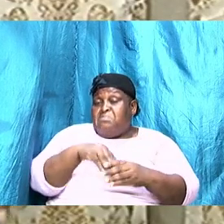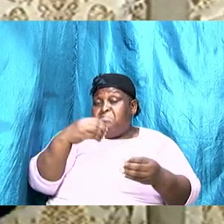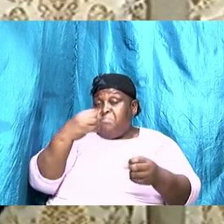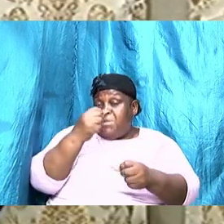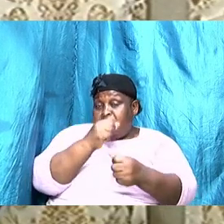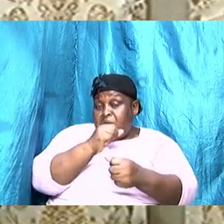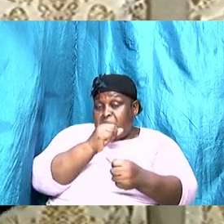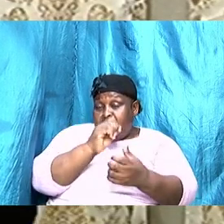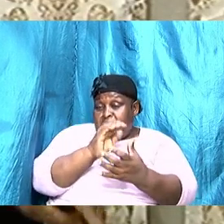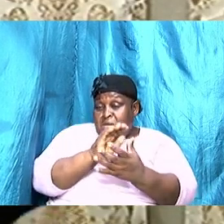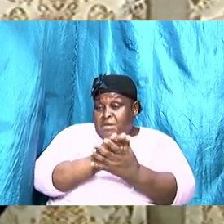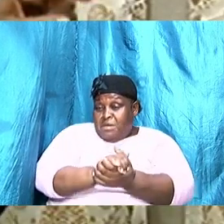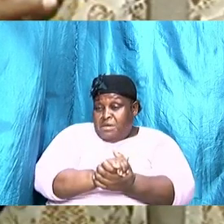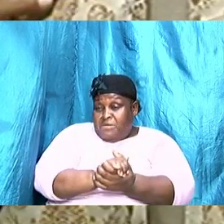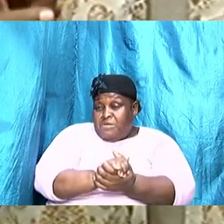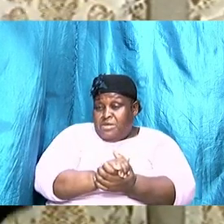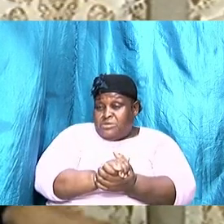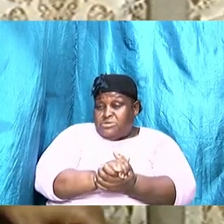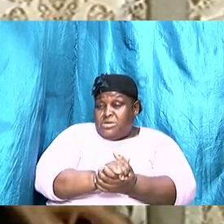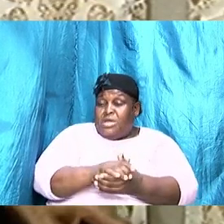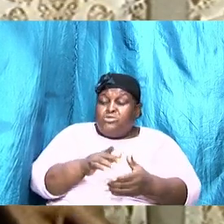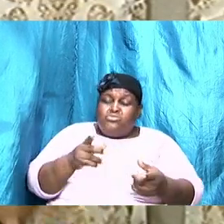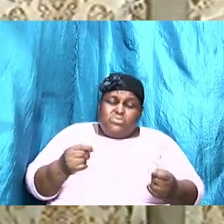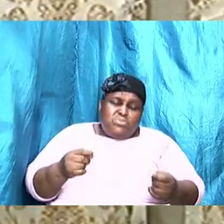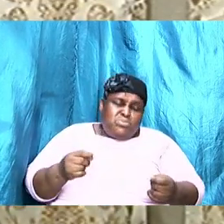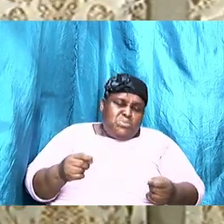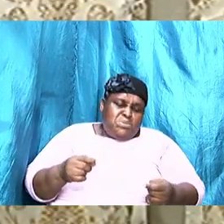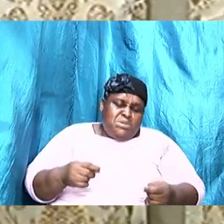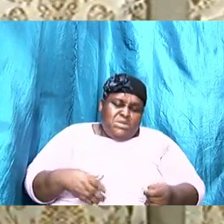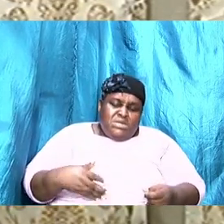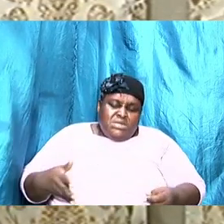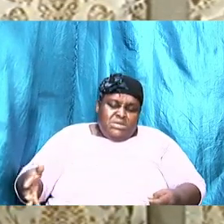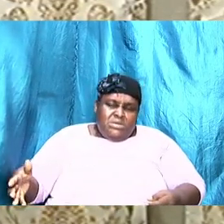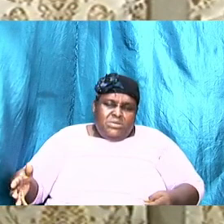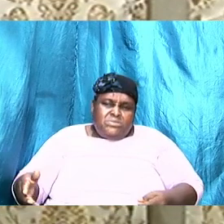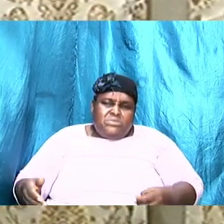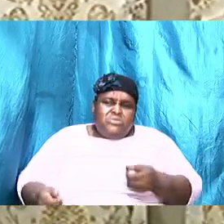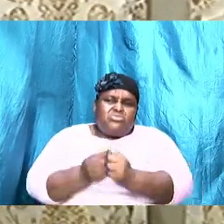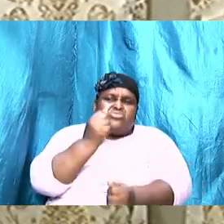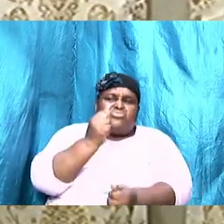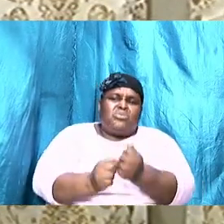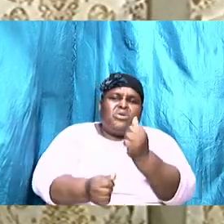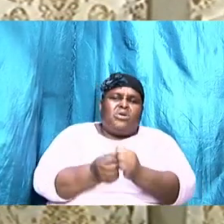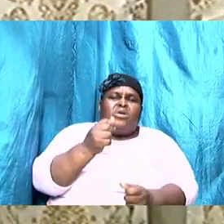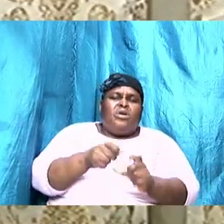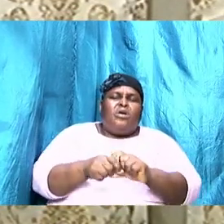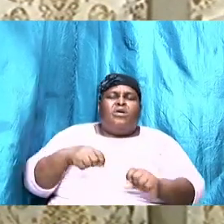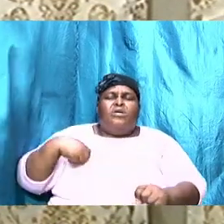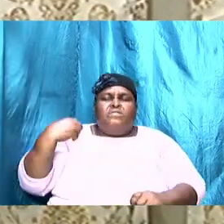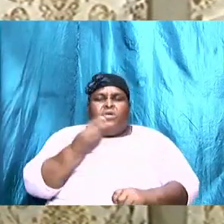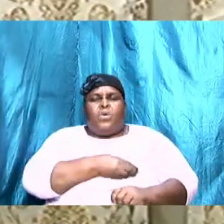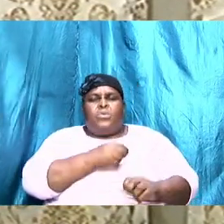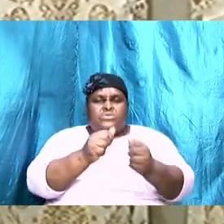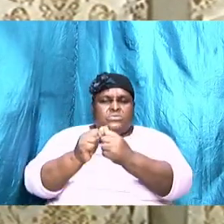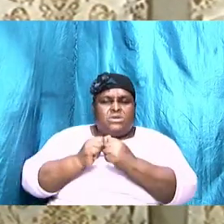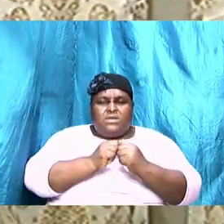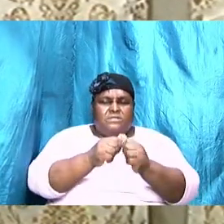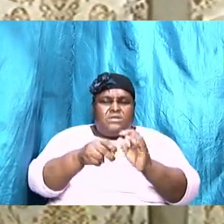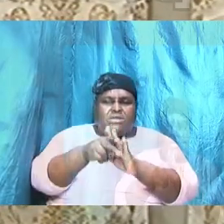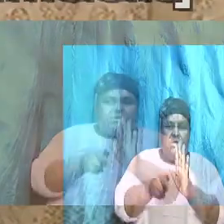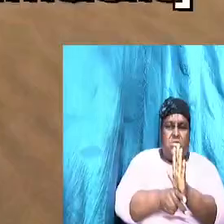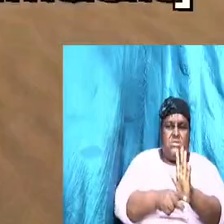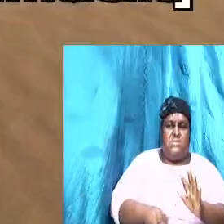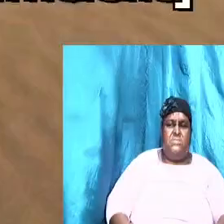and we do this to the detriment of our togetherness the scripture let's put it on the screen